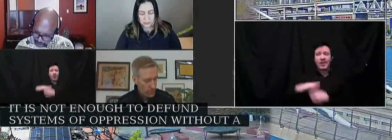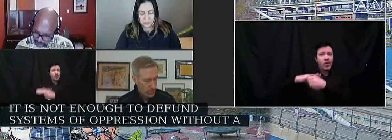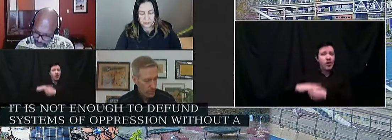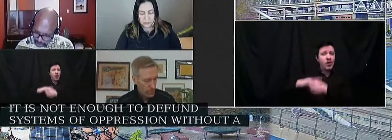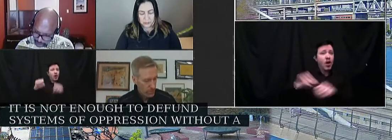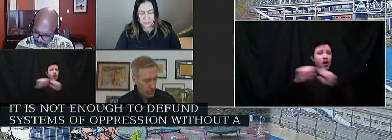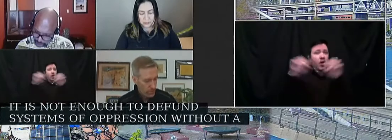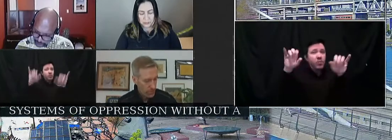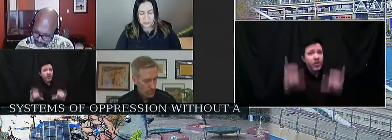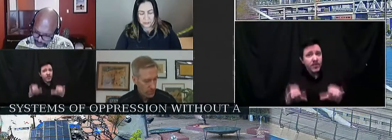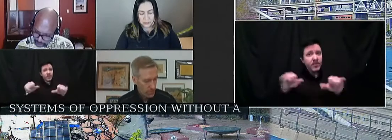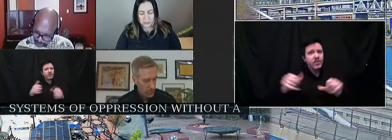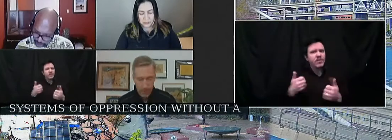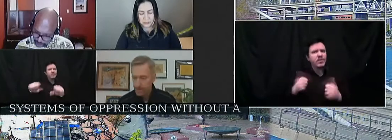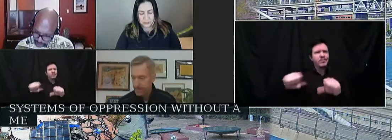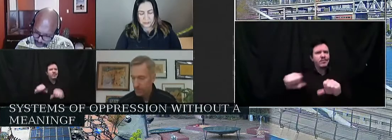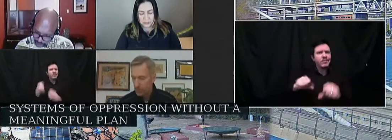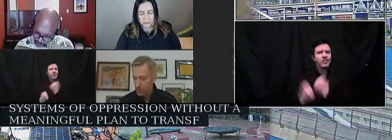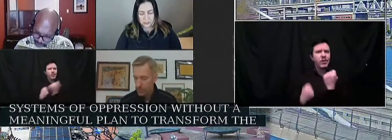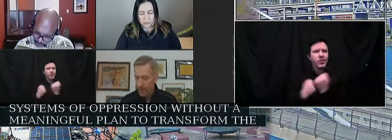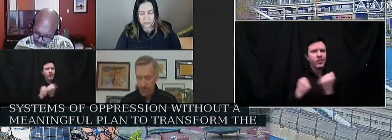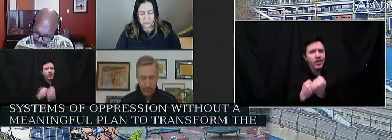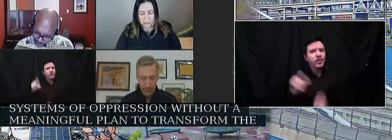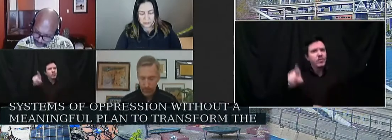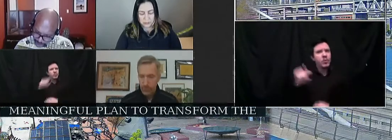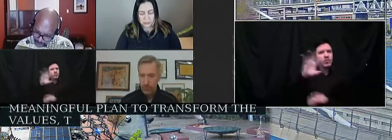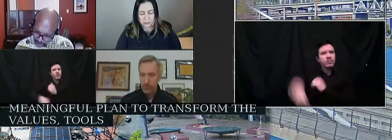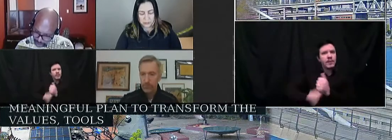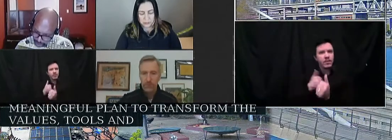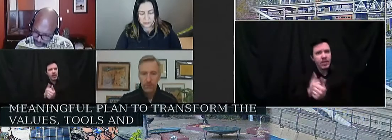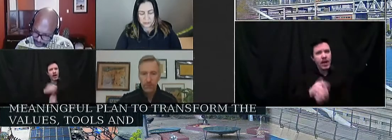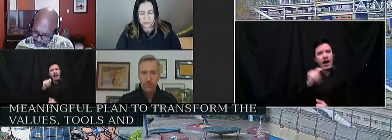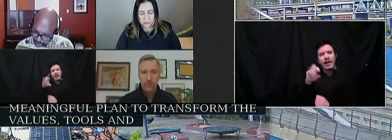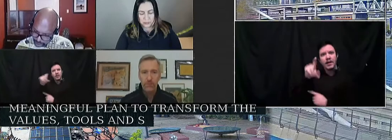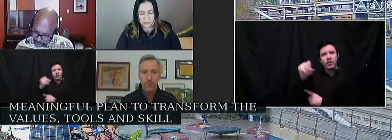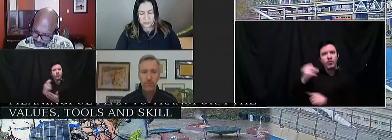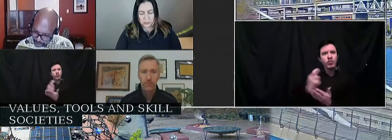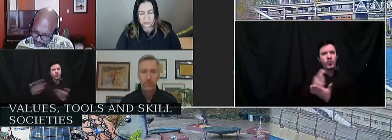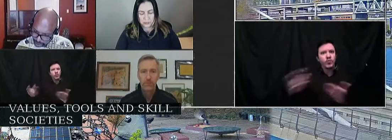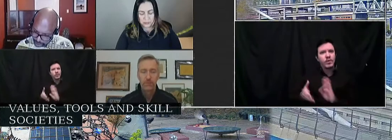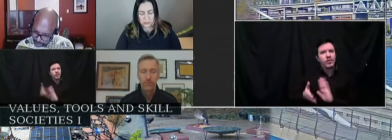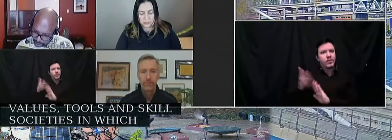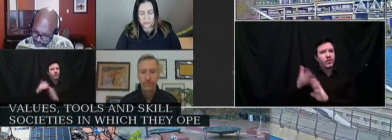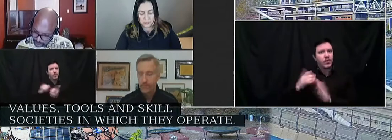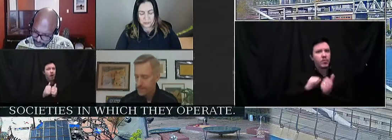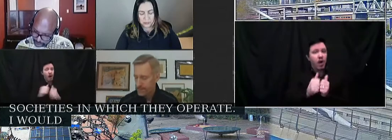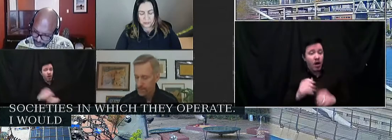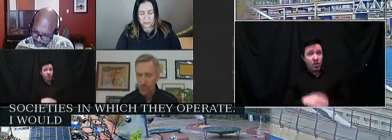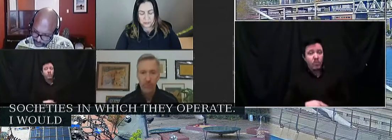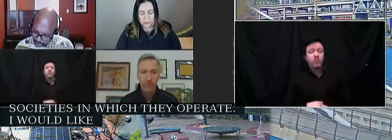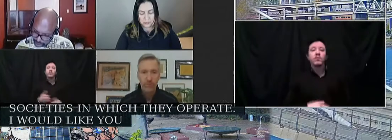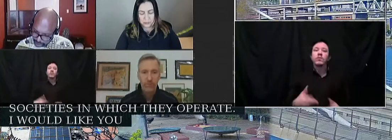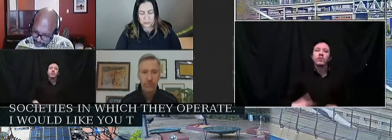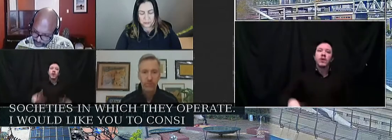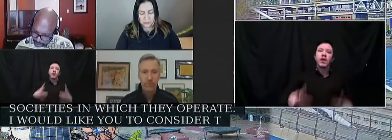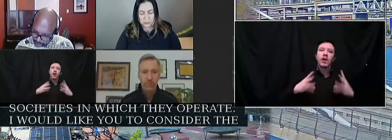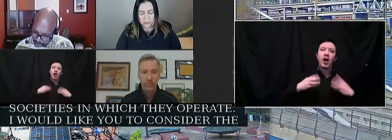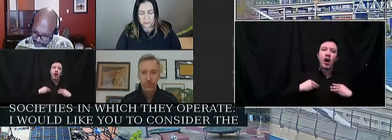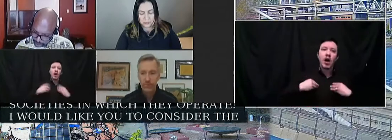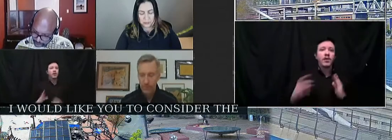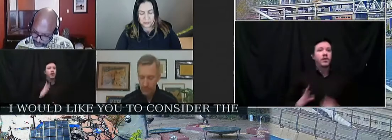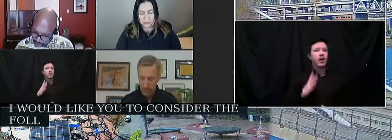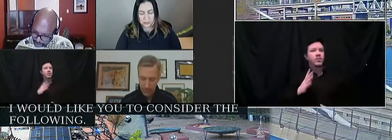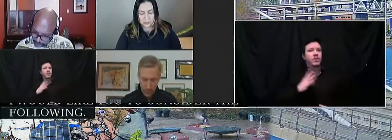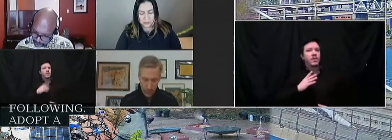values, the tools, skill sets in which they operate. For these reasons, I would like you to consider the following. Adopt a formal proclamation of restorative